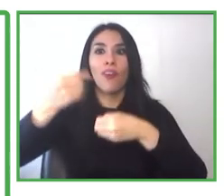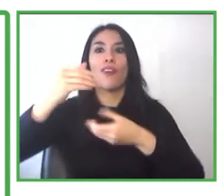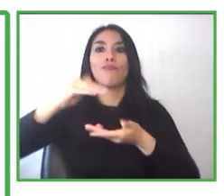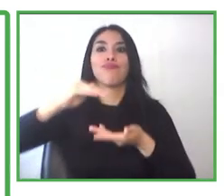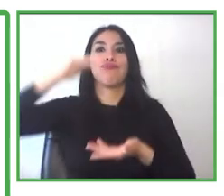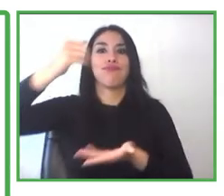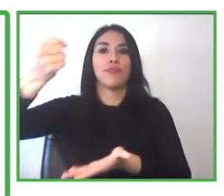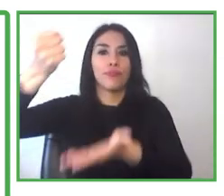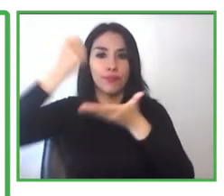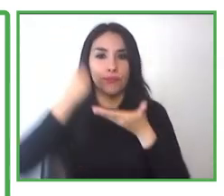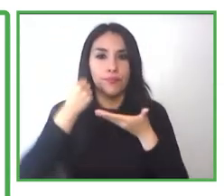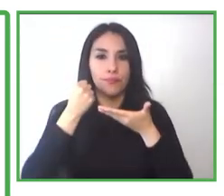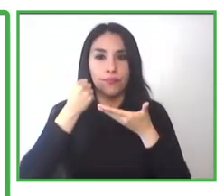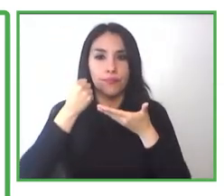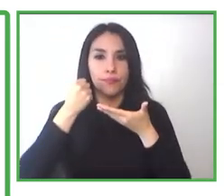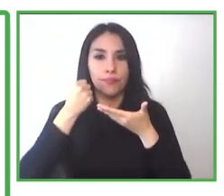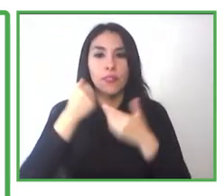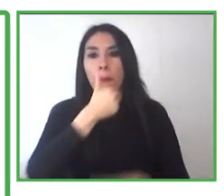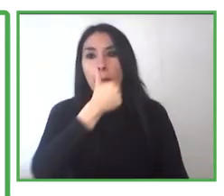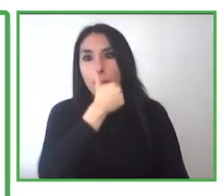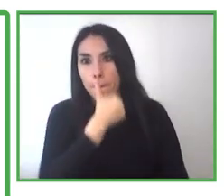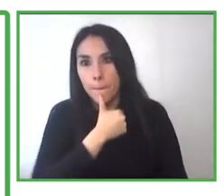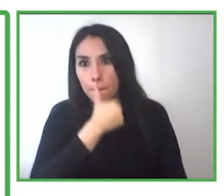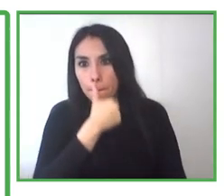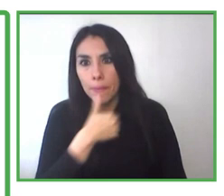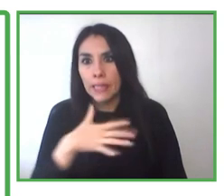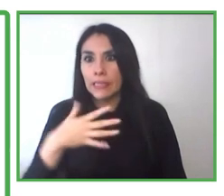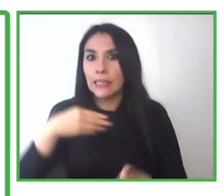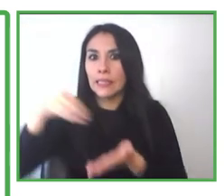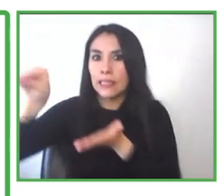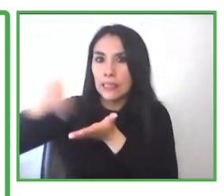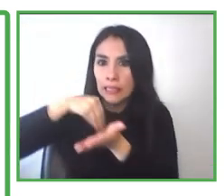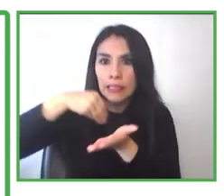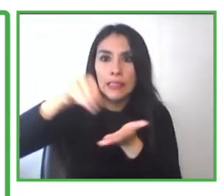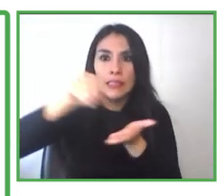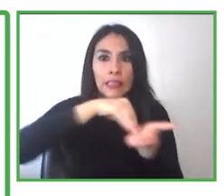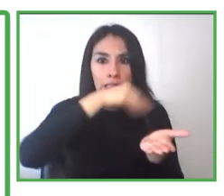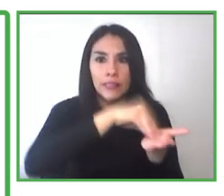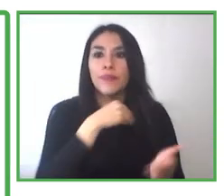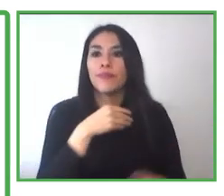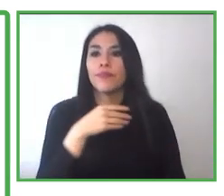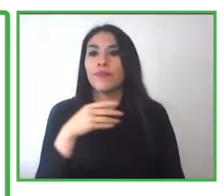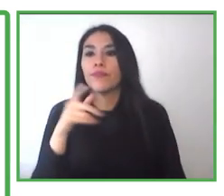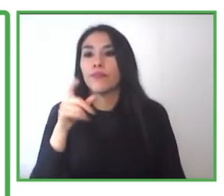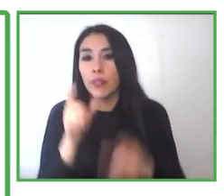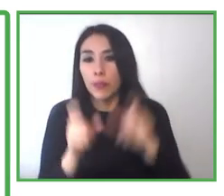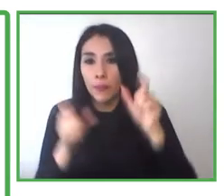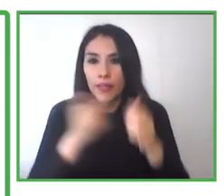national and public funds, but also some institutions were providing specific funds.